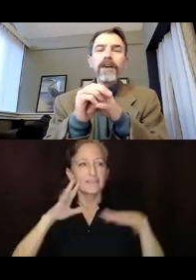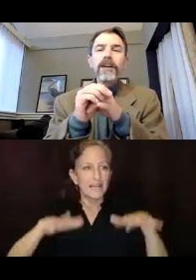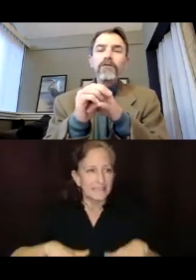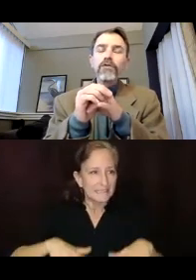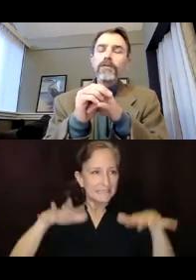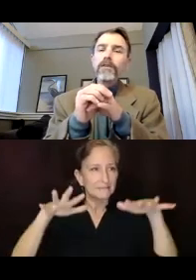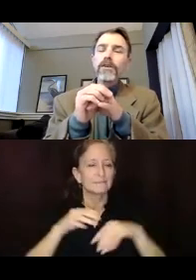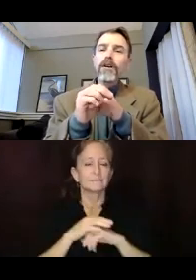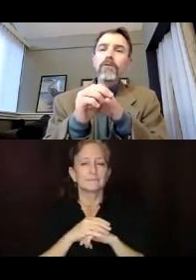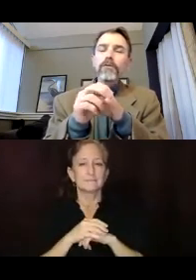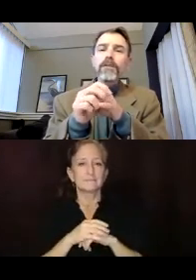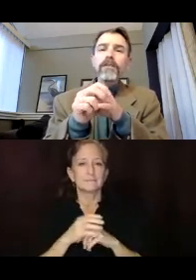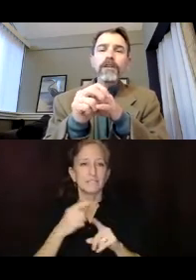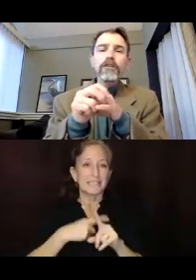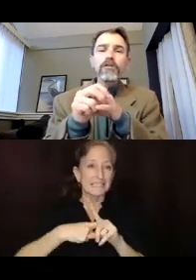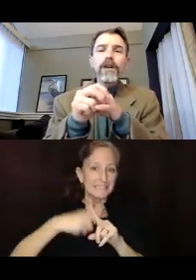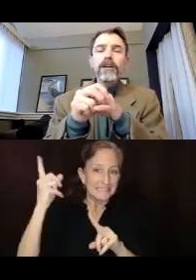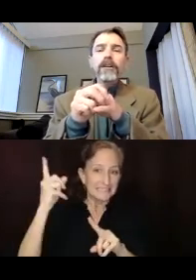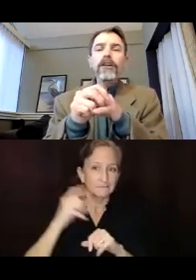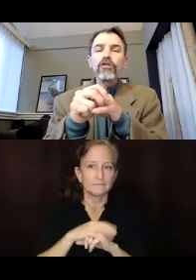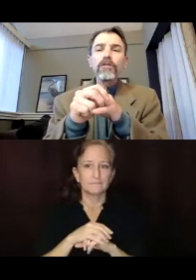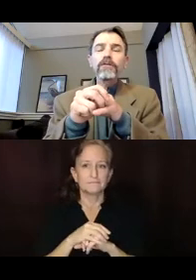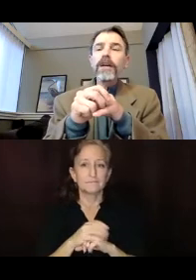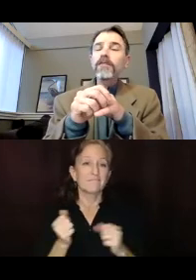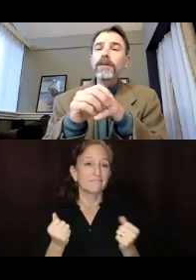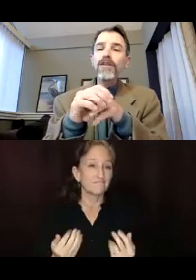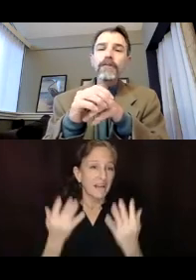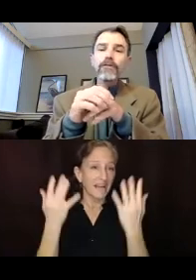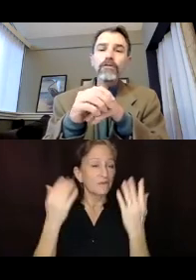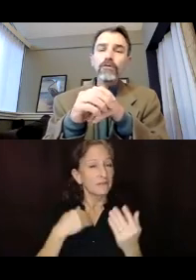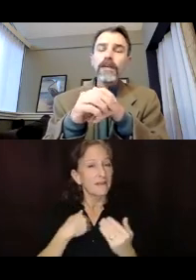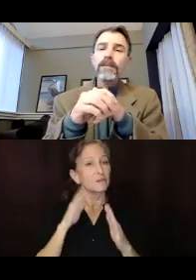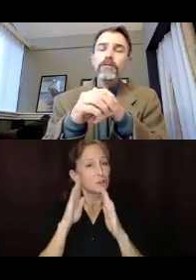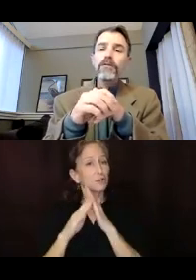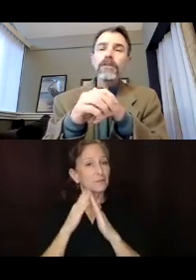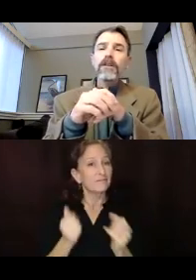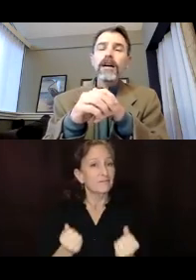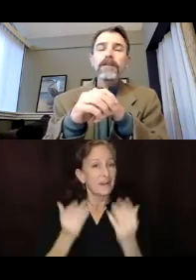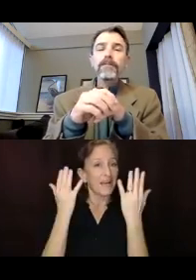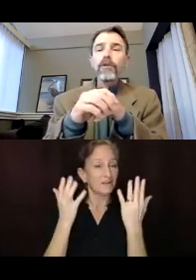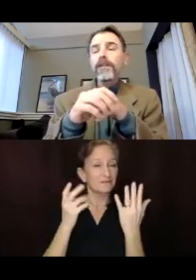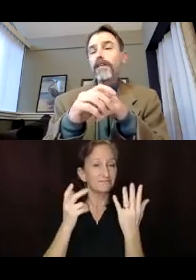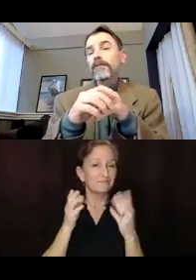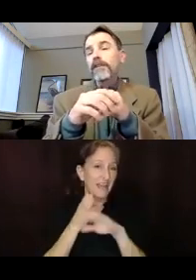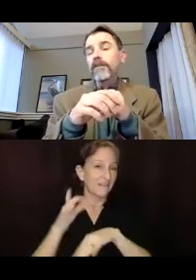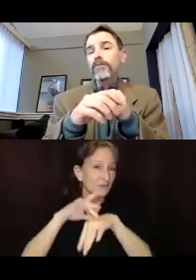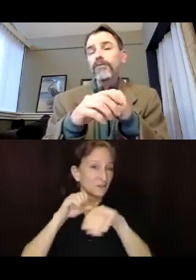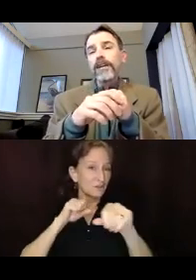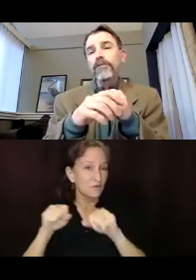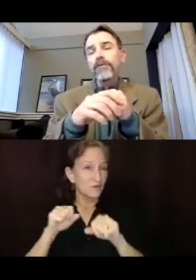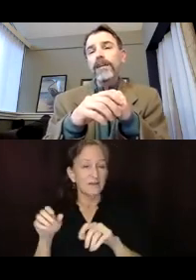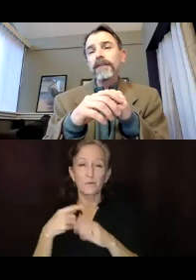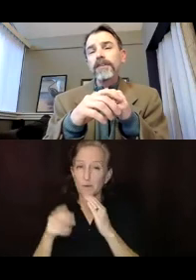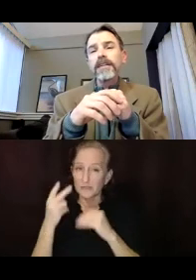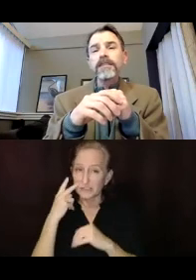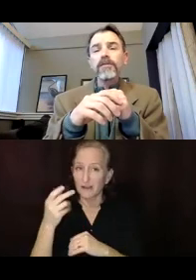And, and then fire, course, there is always the risk of a large fire, a large urban fire, especially after an earthquake, like what we saw, both in, after the Loma Prieta